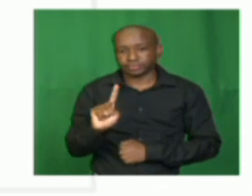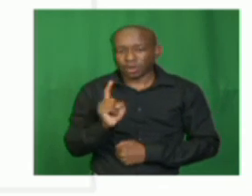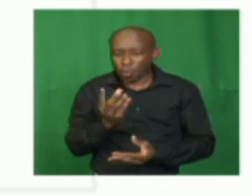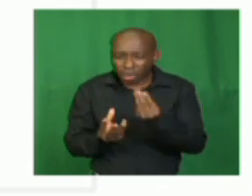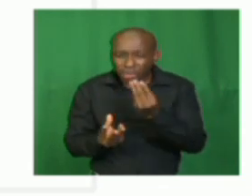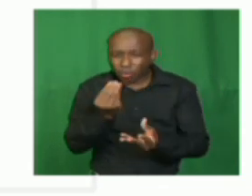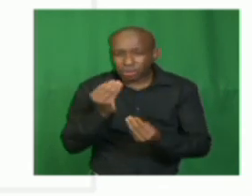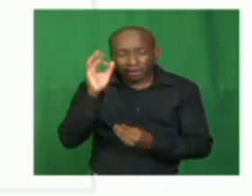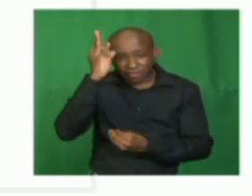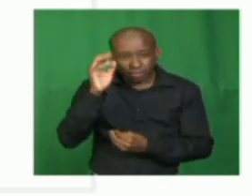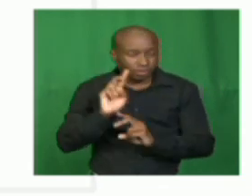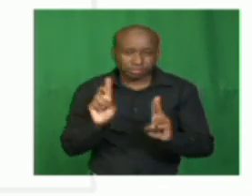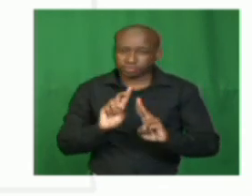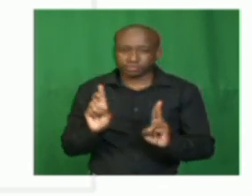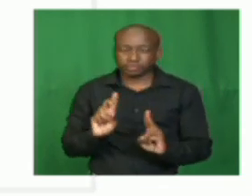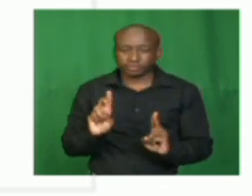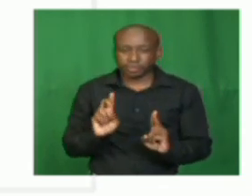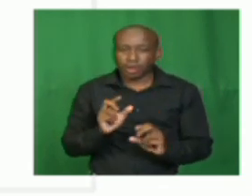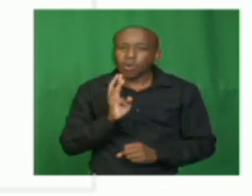contractions.